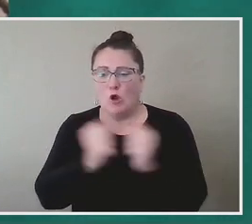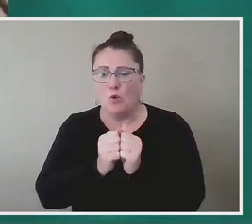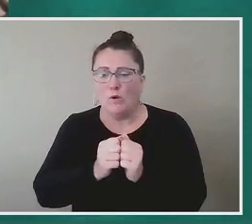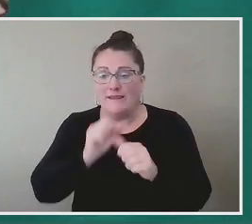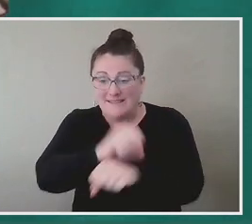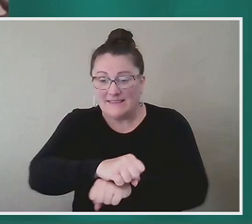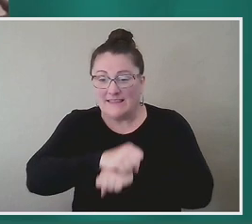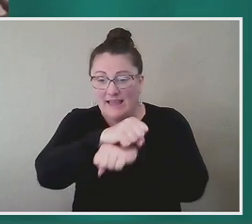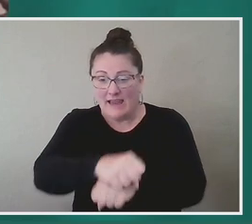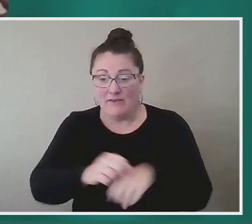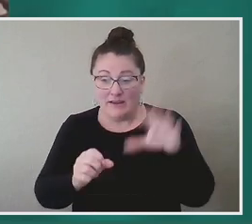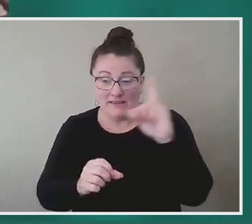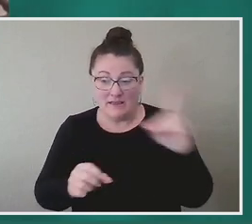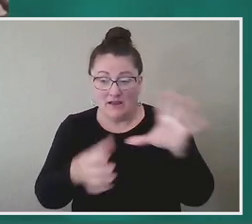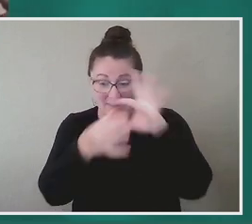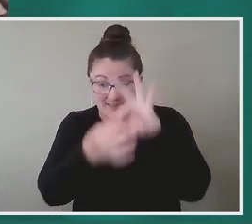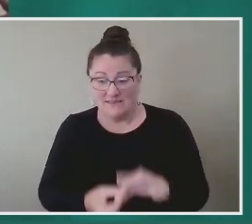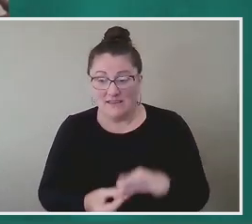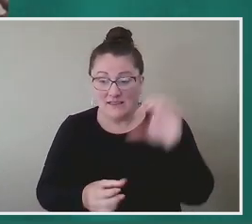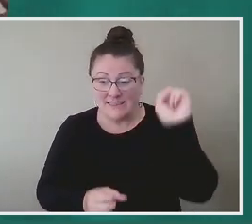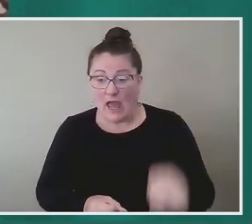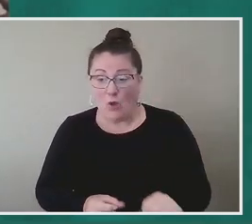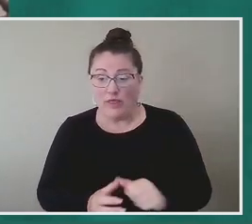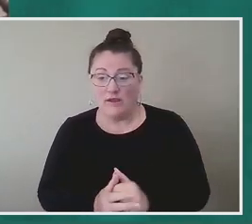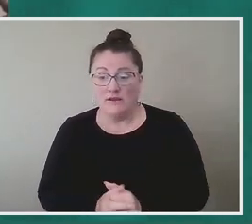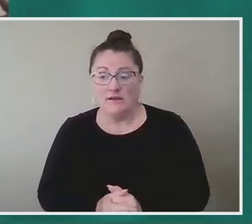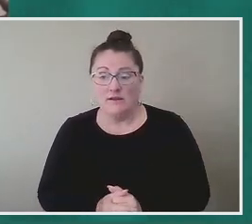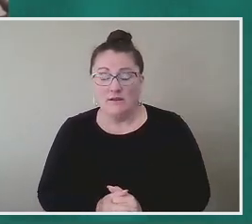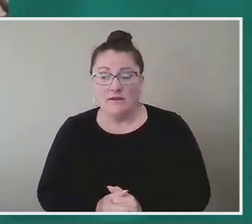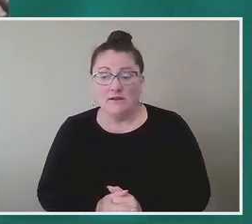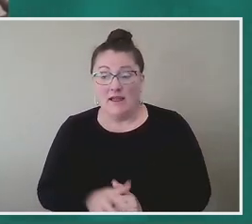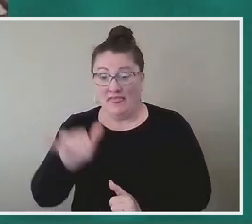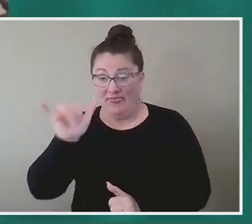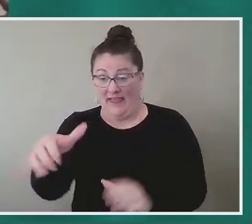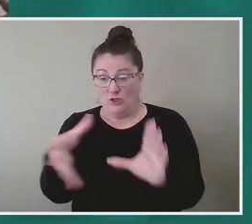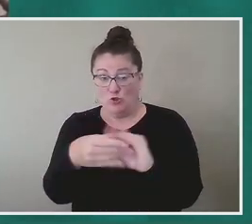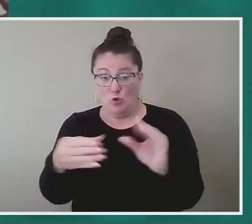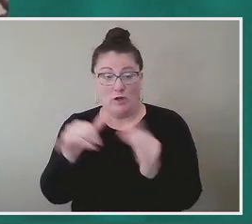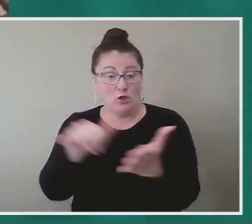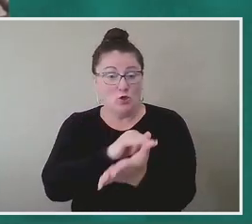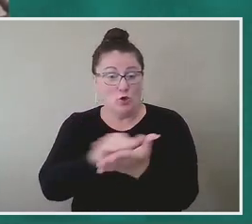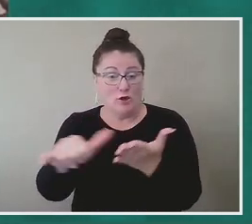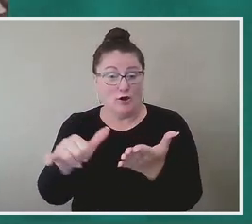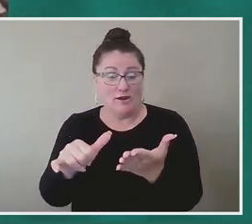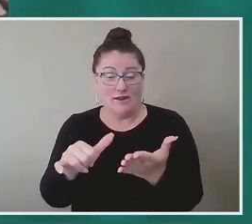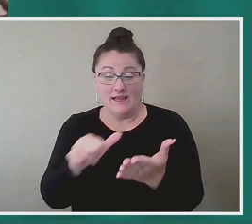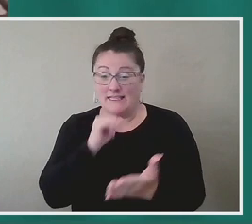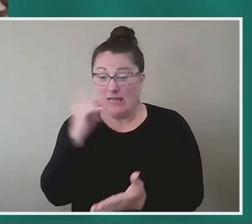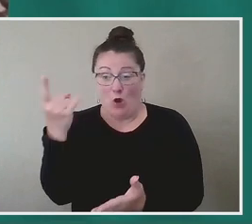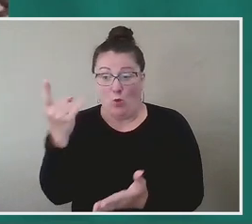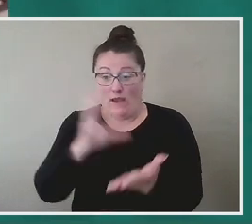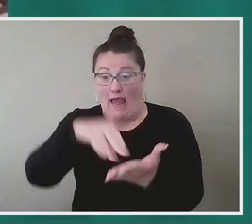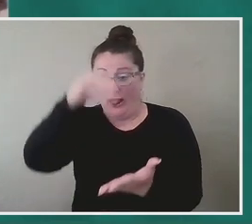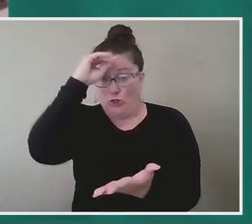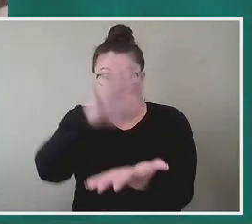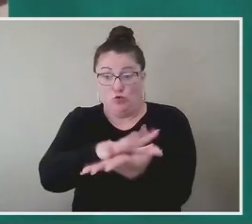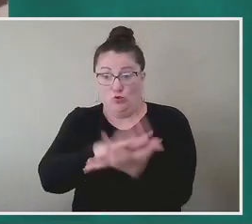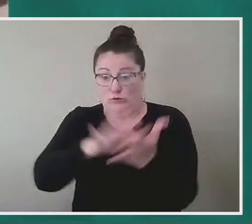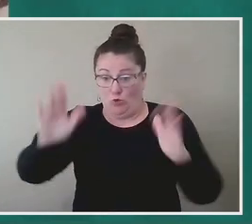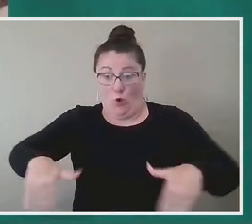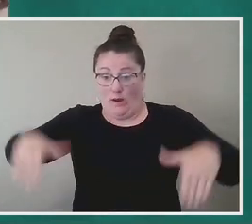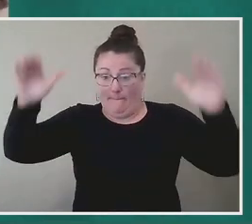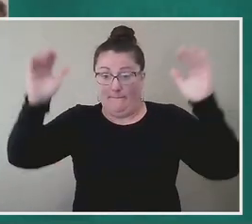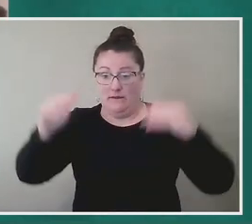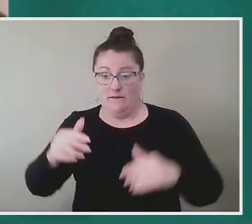Um, so, so that, you know, that is a story of New York is, that is not one that I ever learned. Um, yeah, I didn't